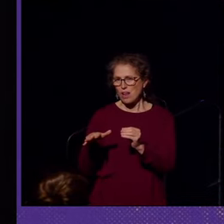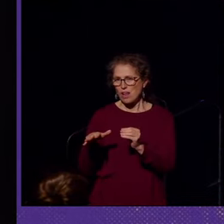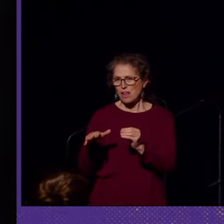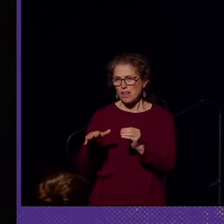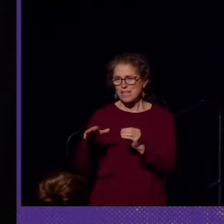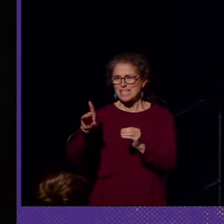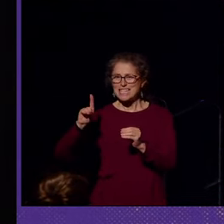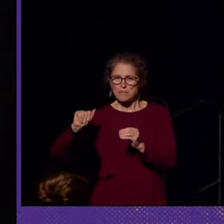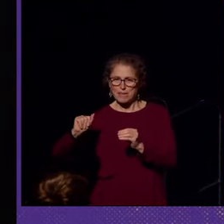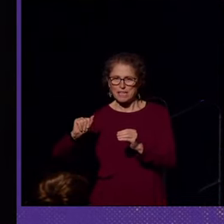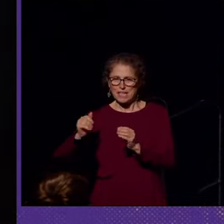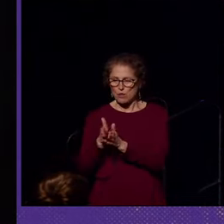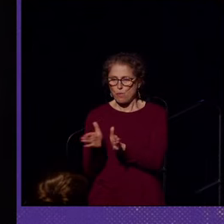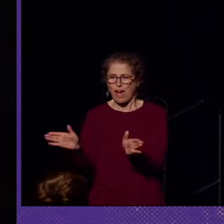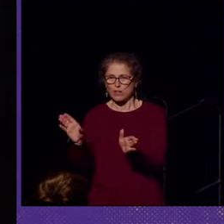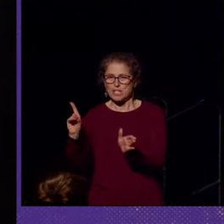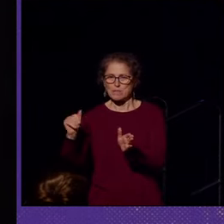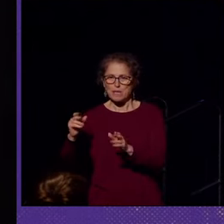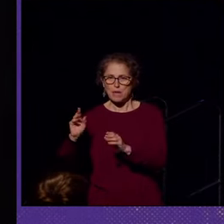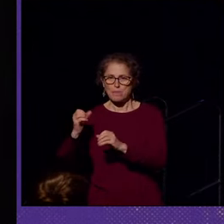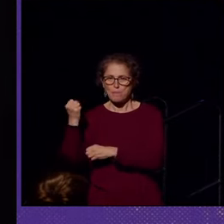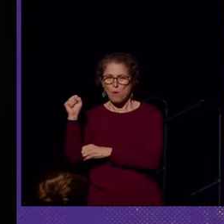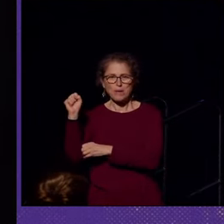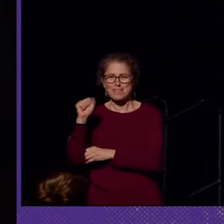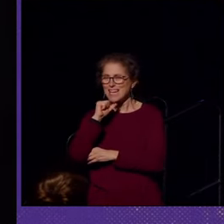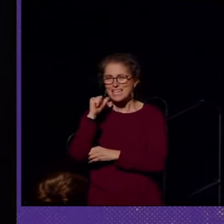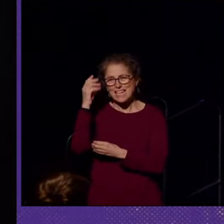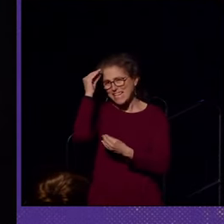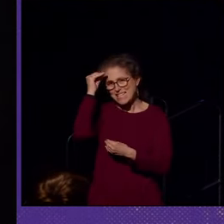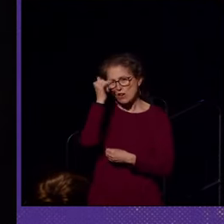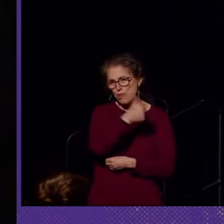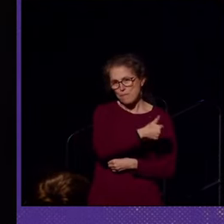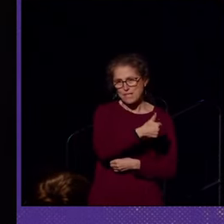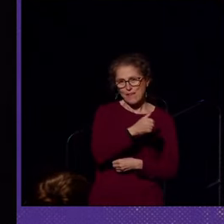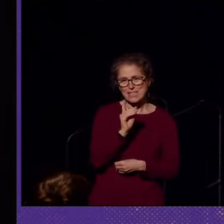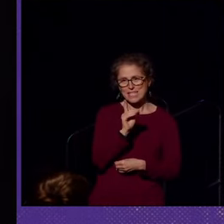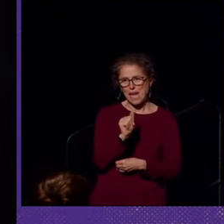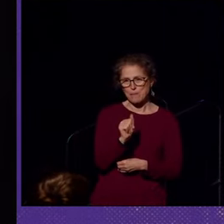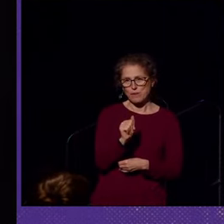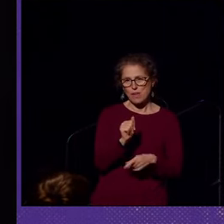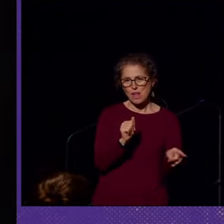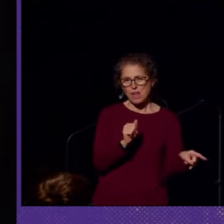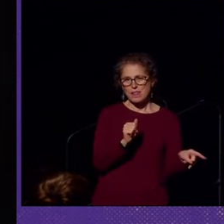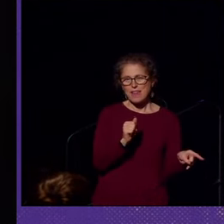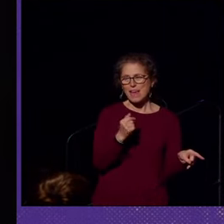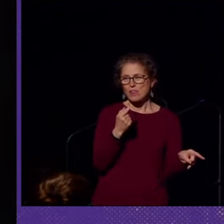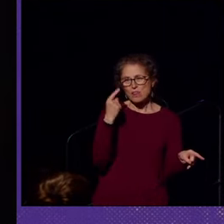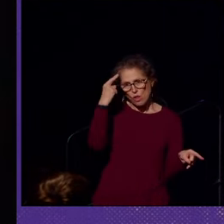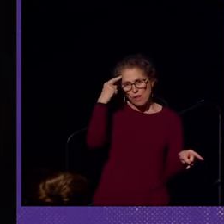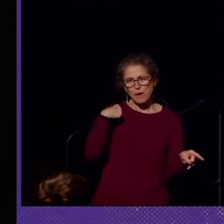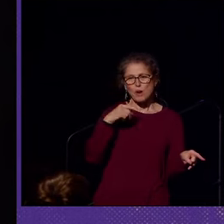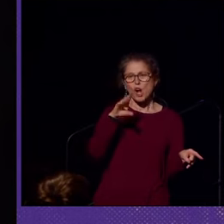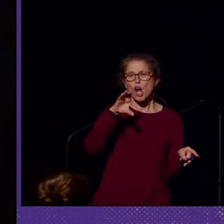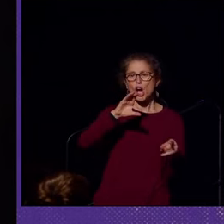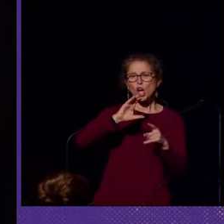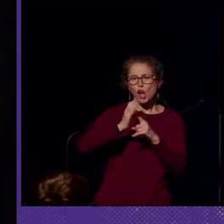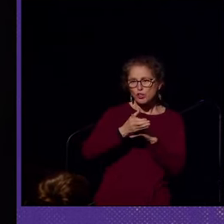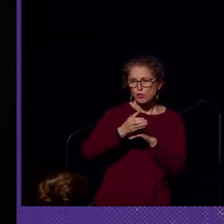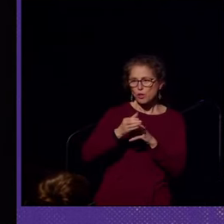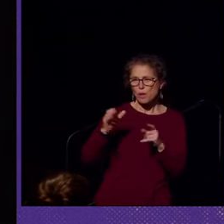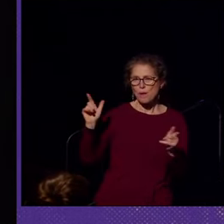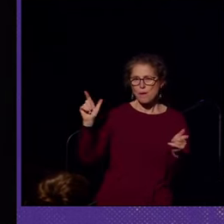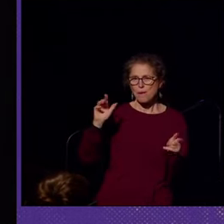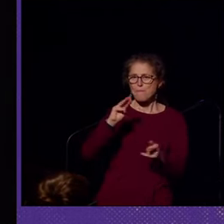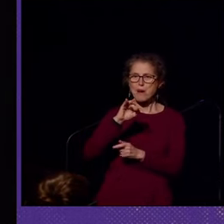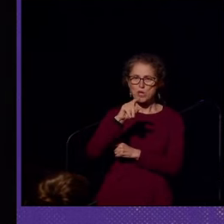movement because they didn't consider themselves as being disabled, but rather they were a cultural minority. So there's like different